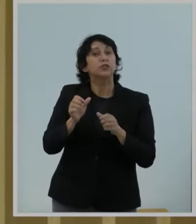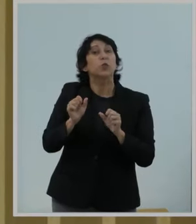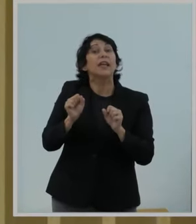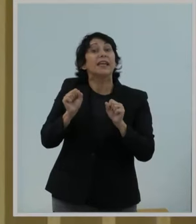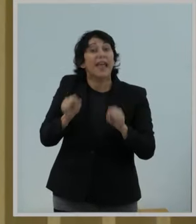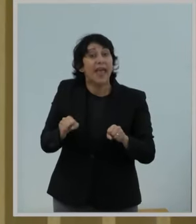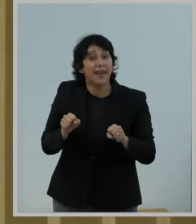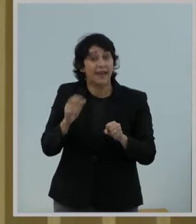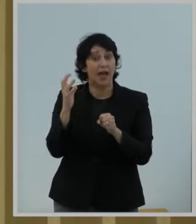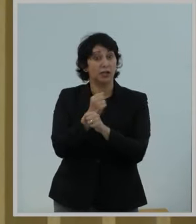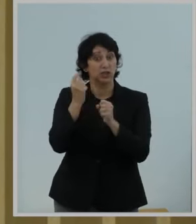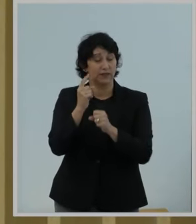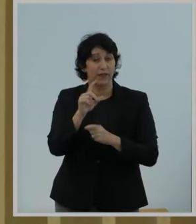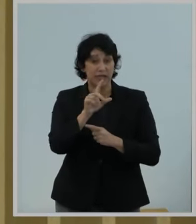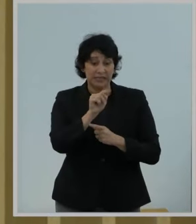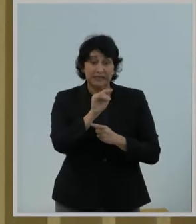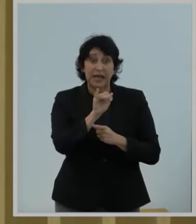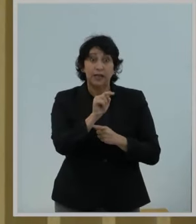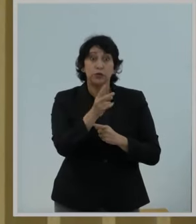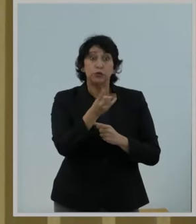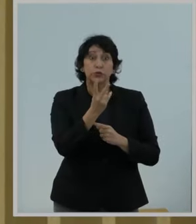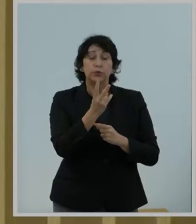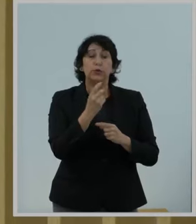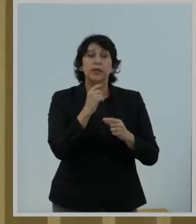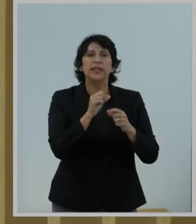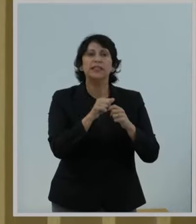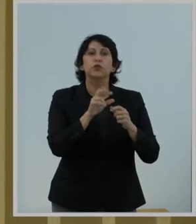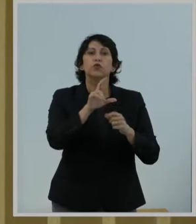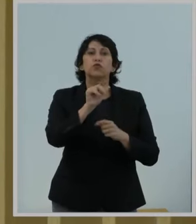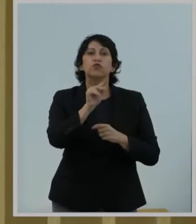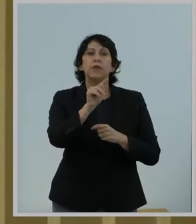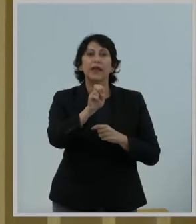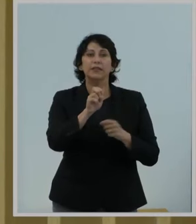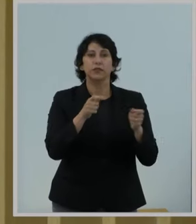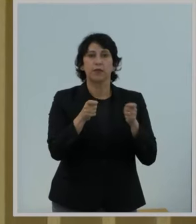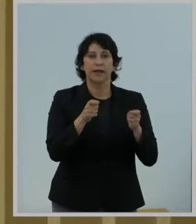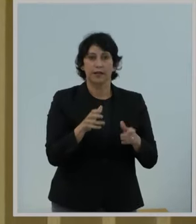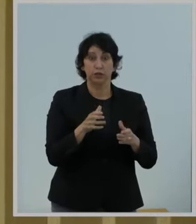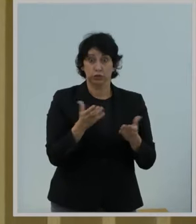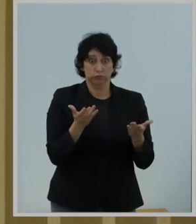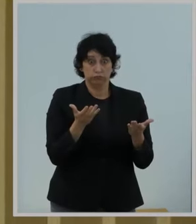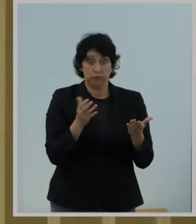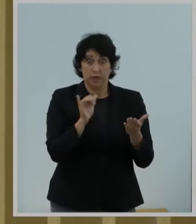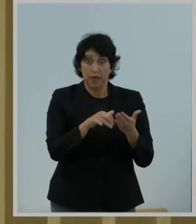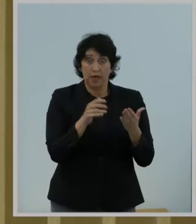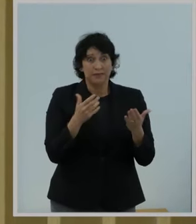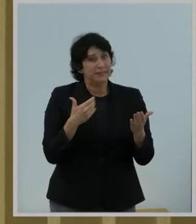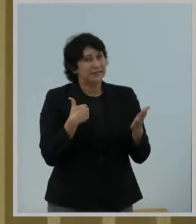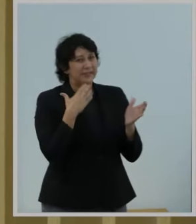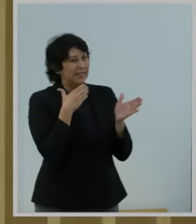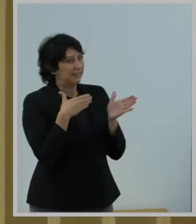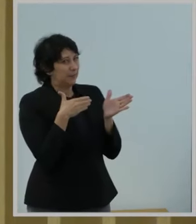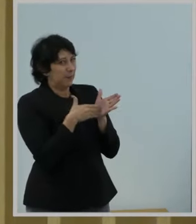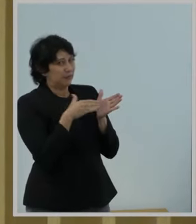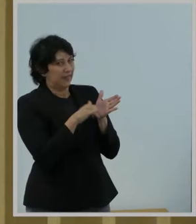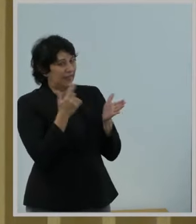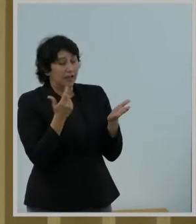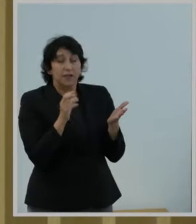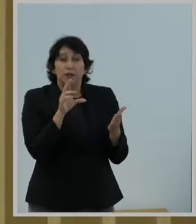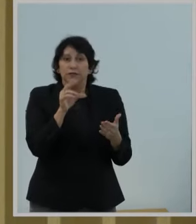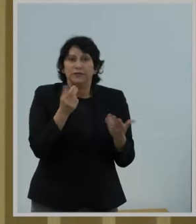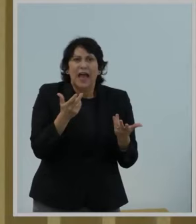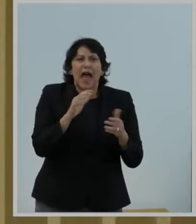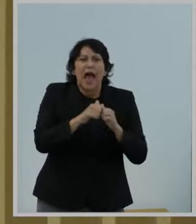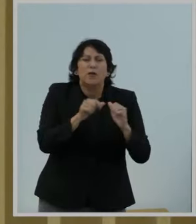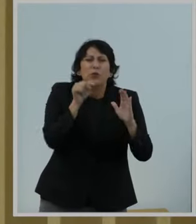For one, Title II includes rate regulation, as today's notice expressly proposes. There's no more surefire way of